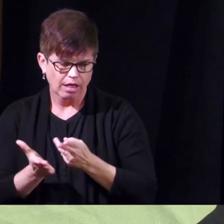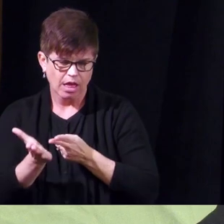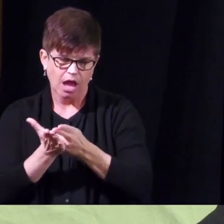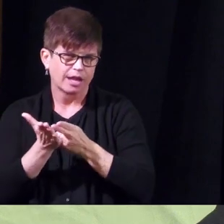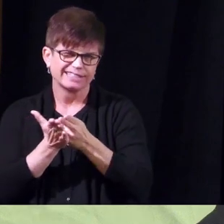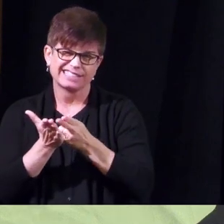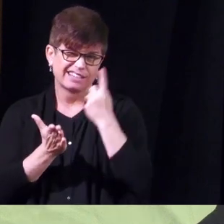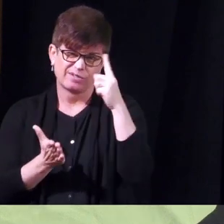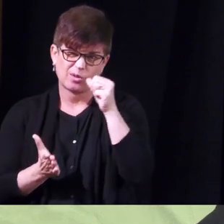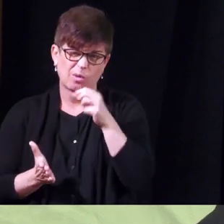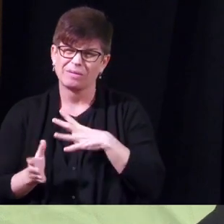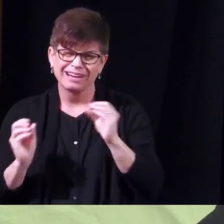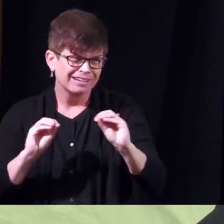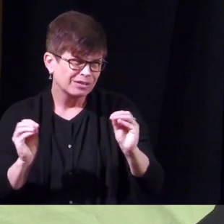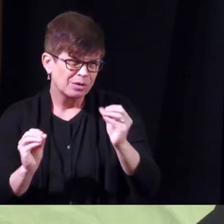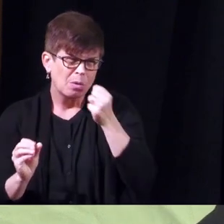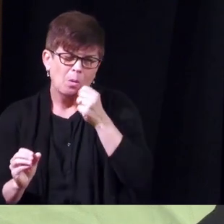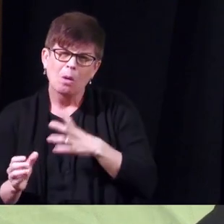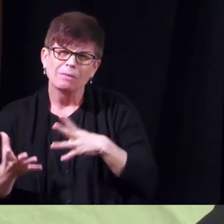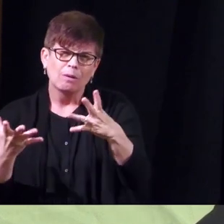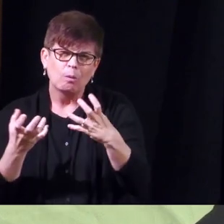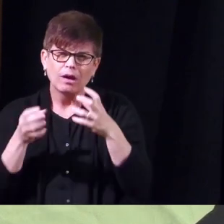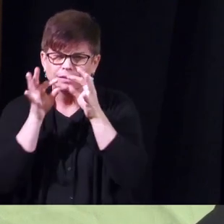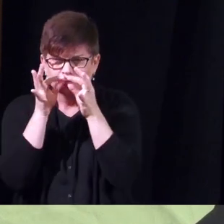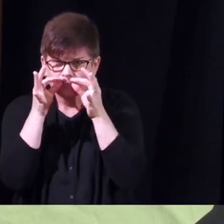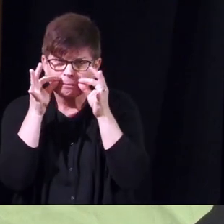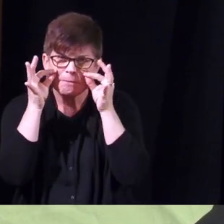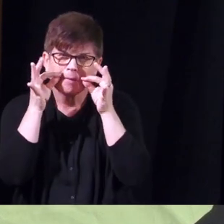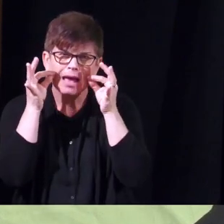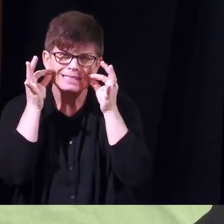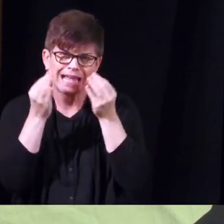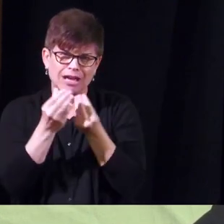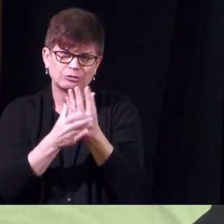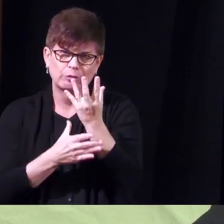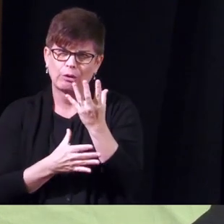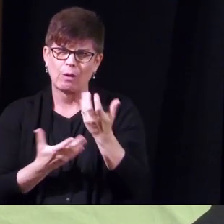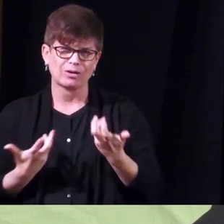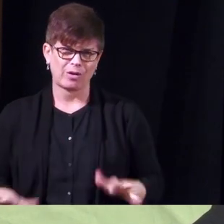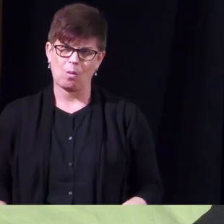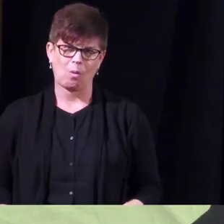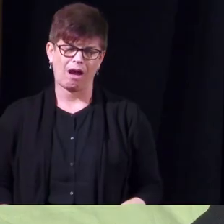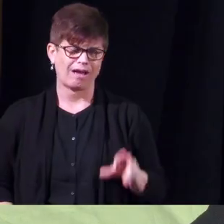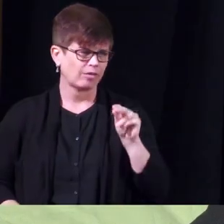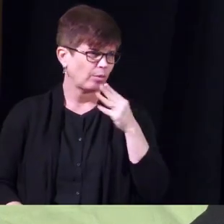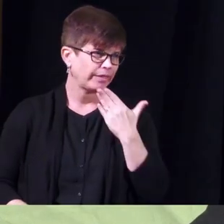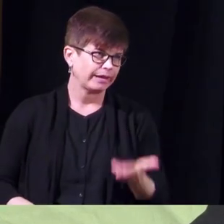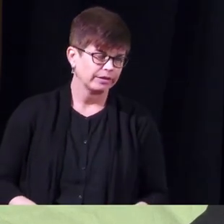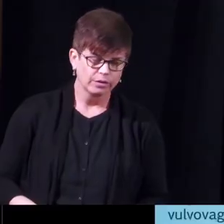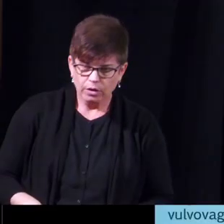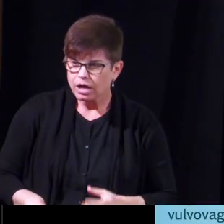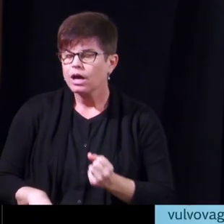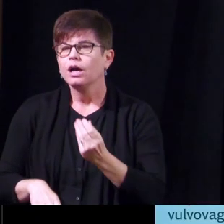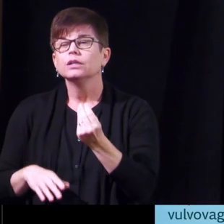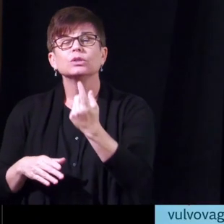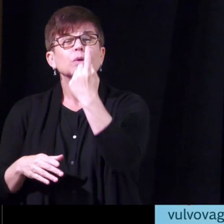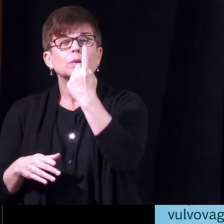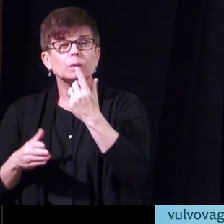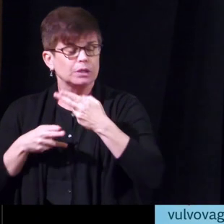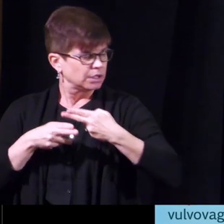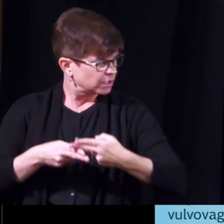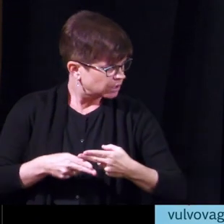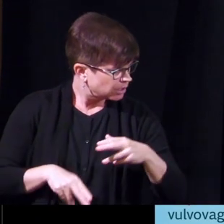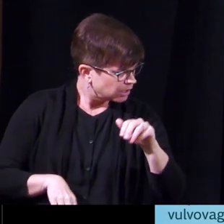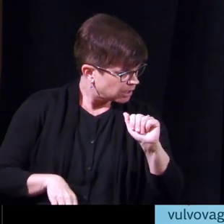you know woman wants to start growing a mustache either that doesn't make or very sexy um there's one called adii